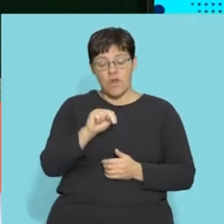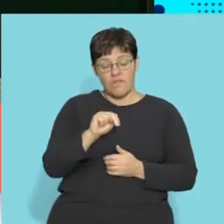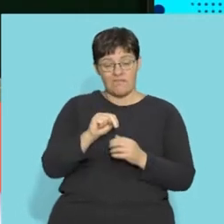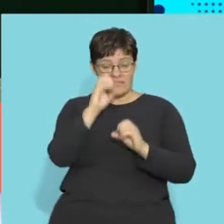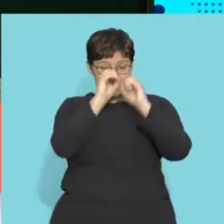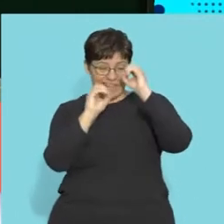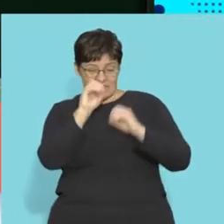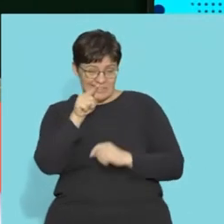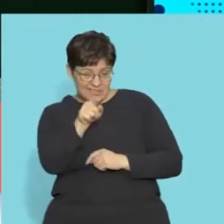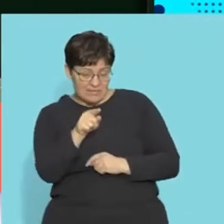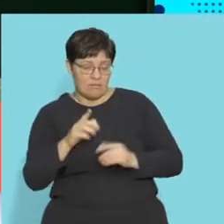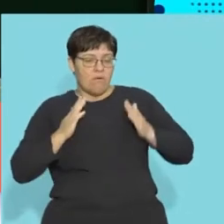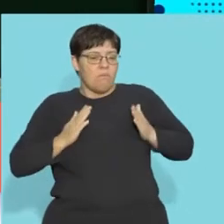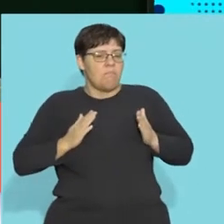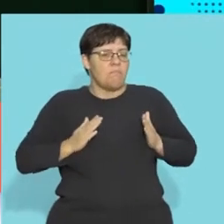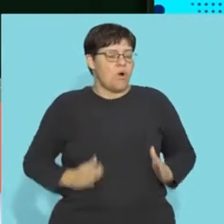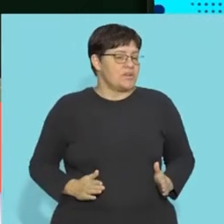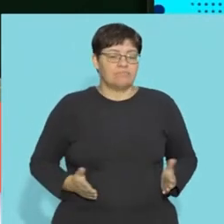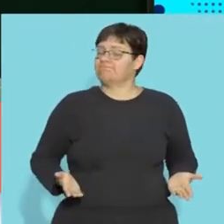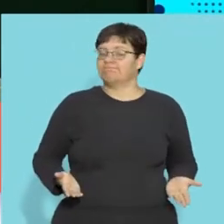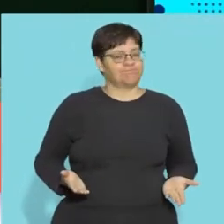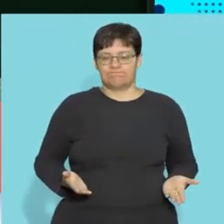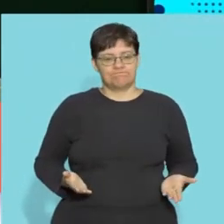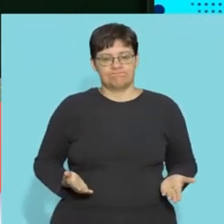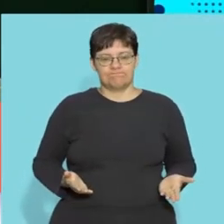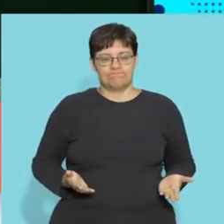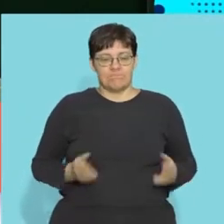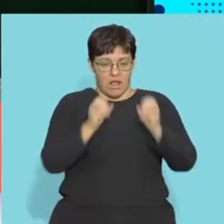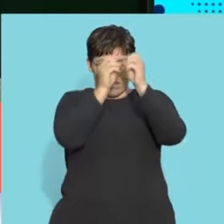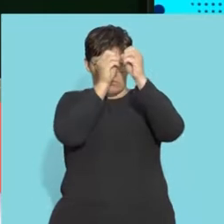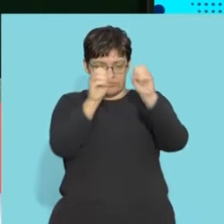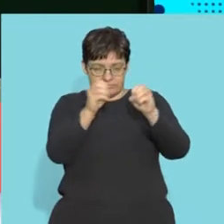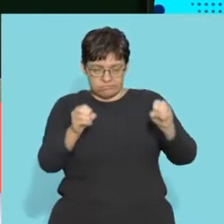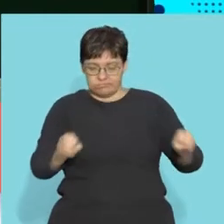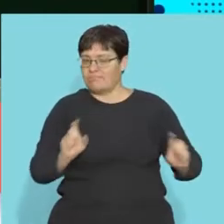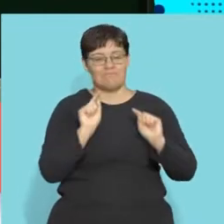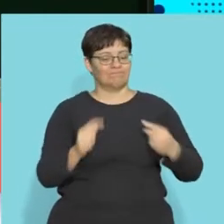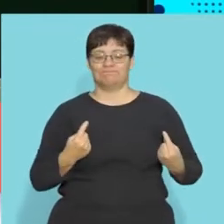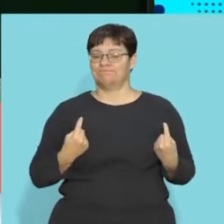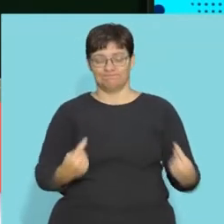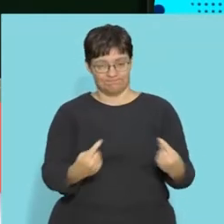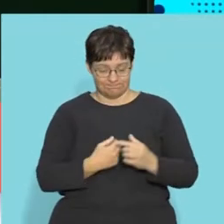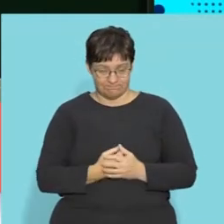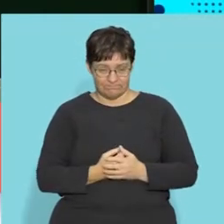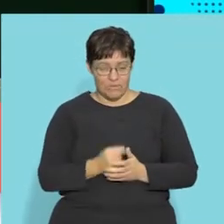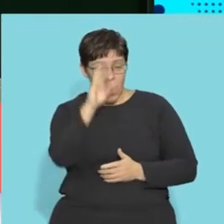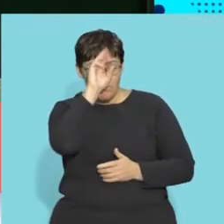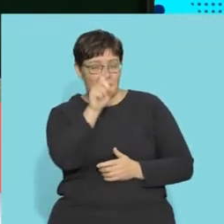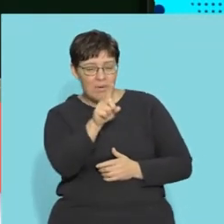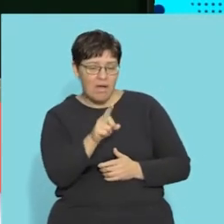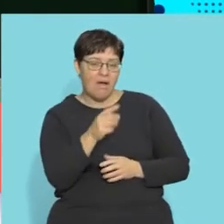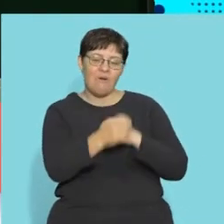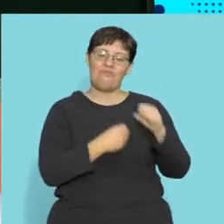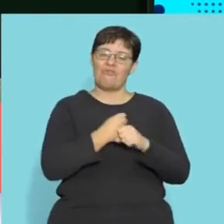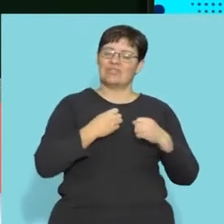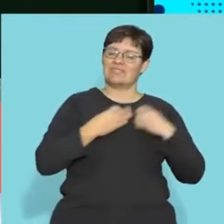cells is one of the cells in your body that cannot undergo mitosis. Right. Not at all. And if you